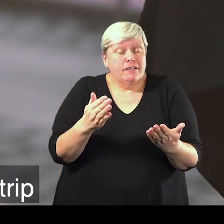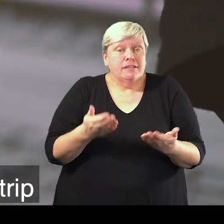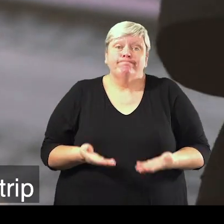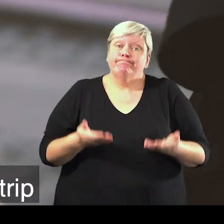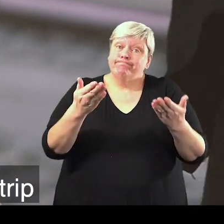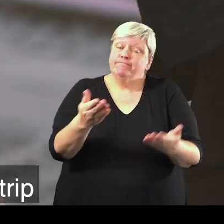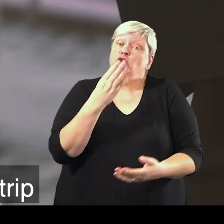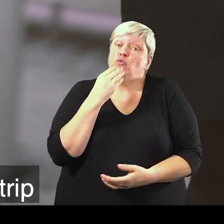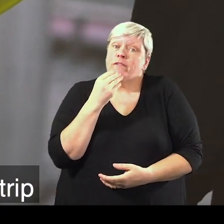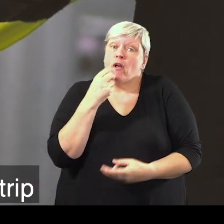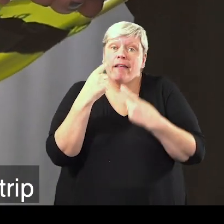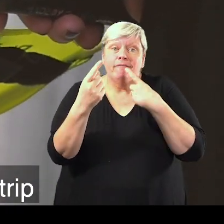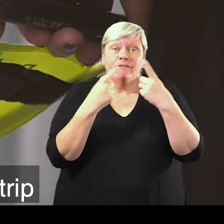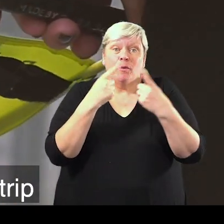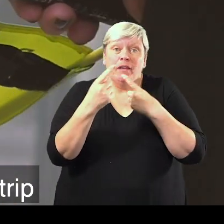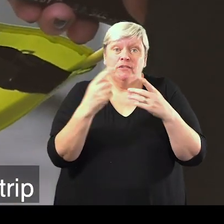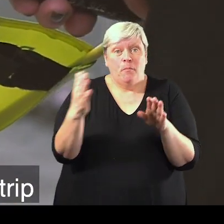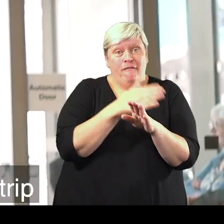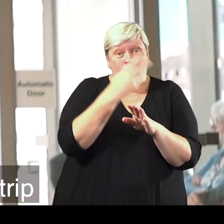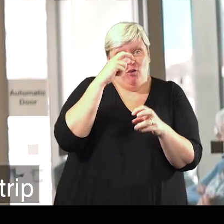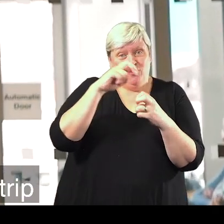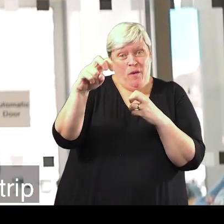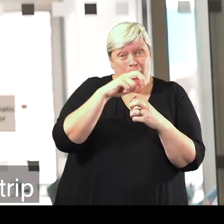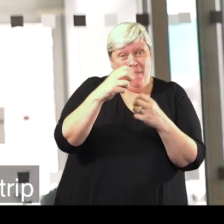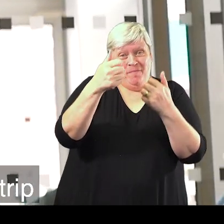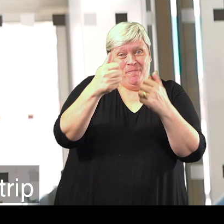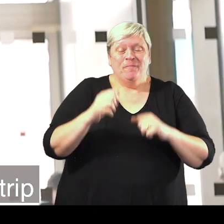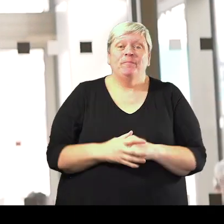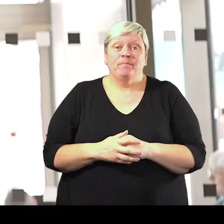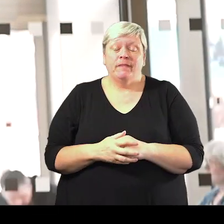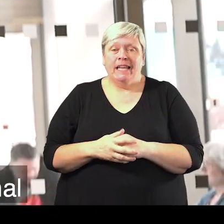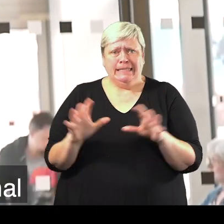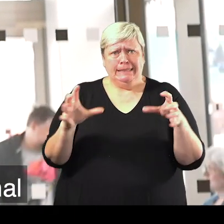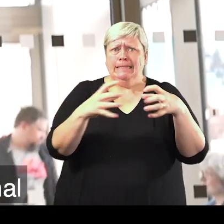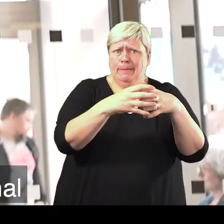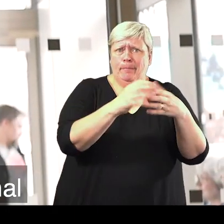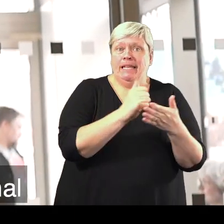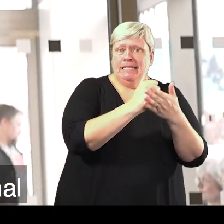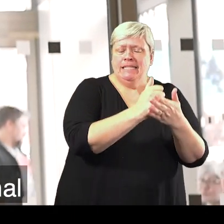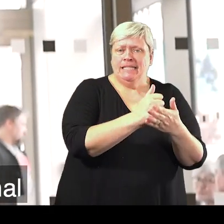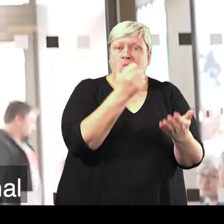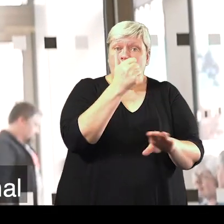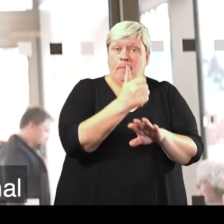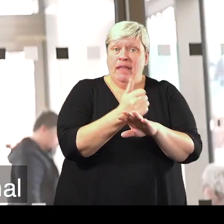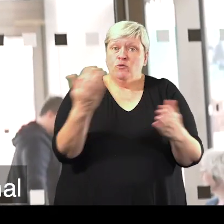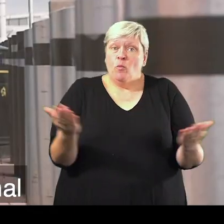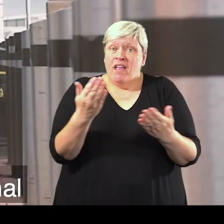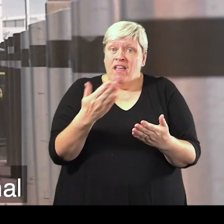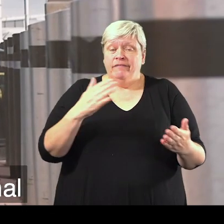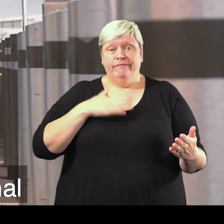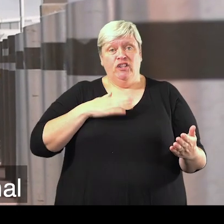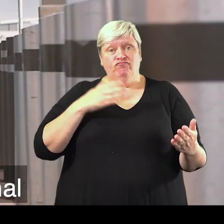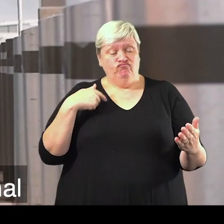and to provide you with some useful information ahead of your trip. Our assistance team are based at the